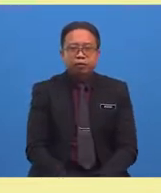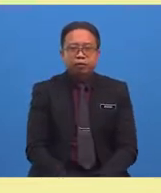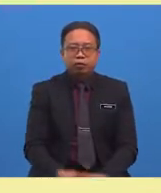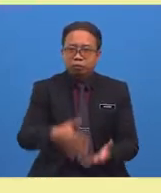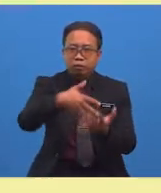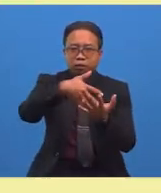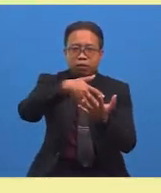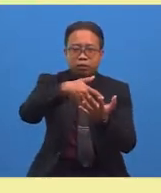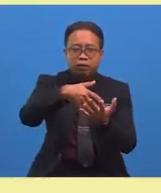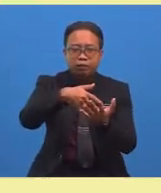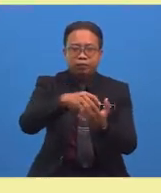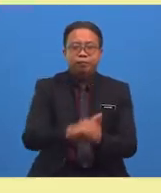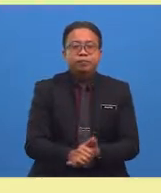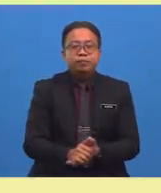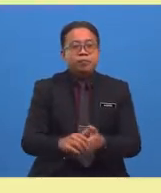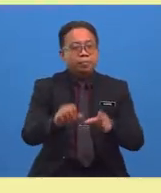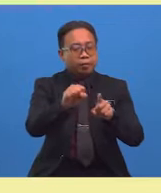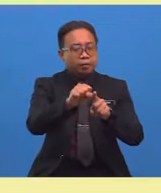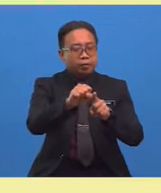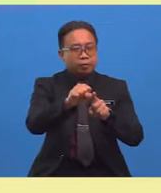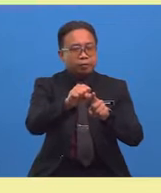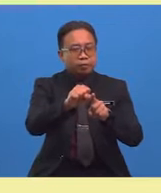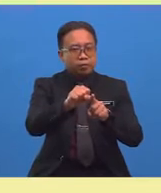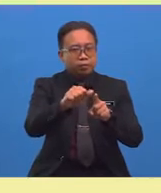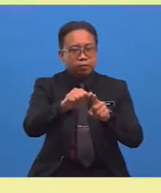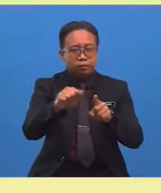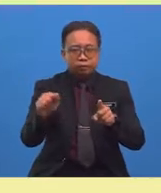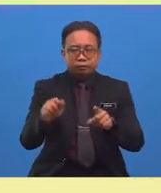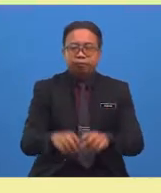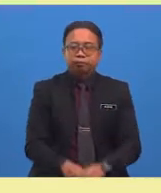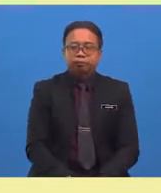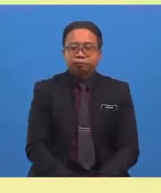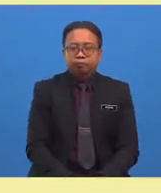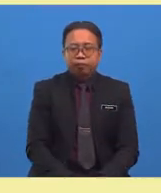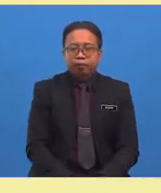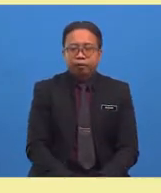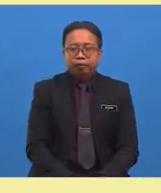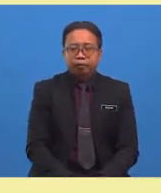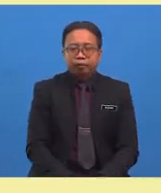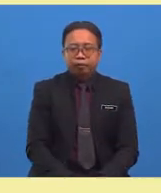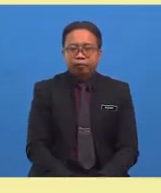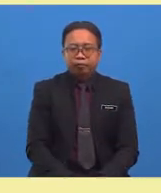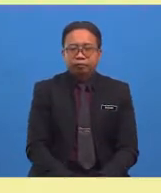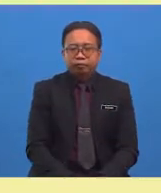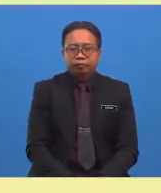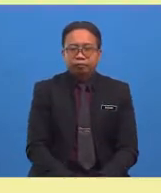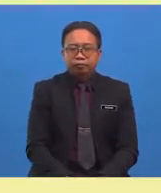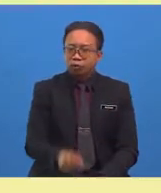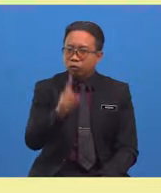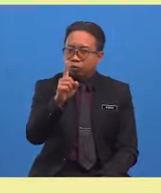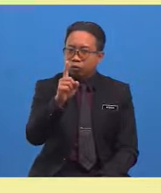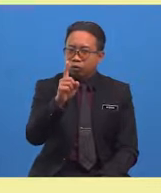is weak. So let's cross this word here. One more antonym to win.